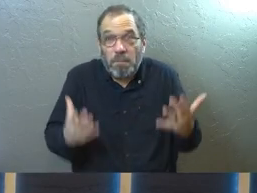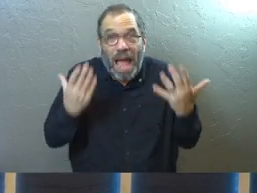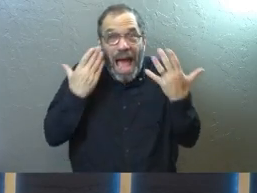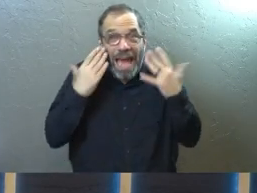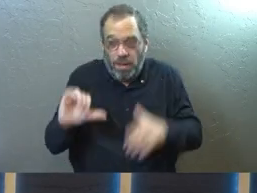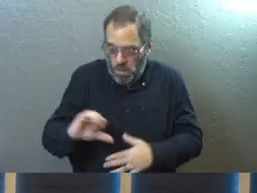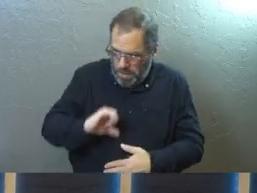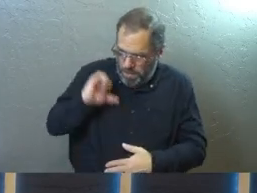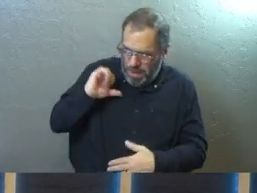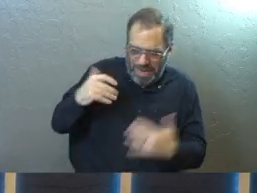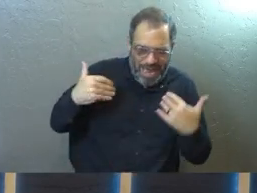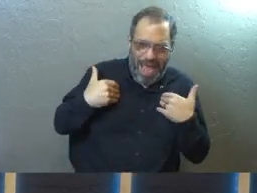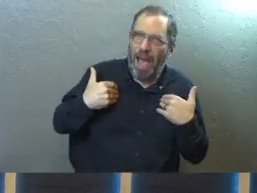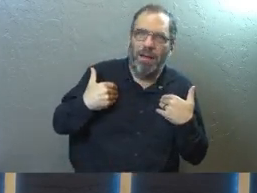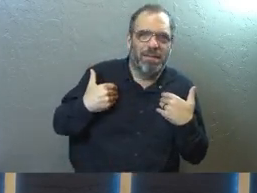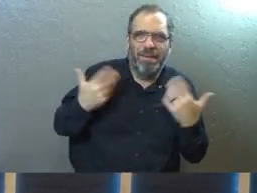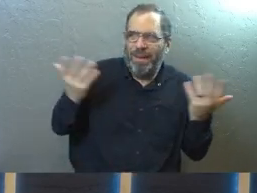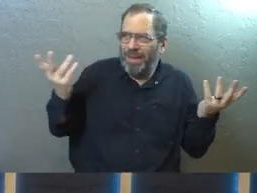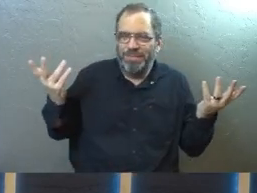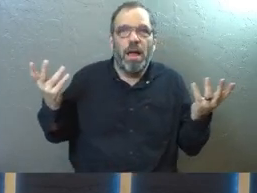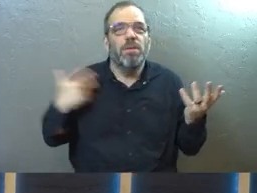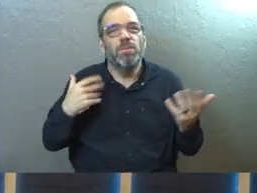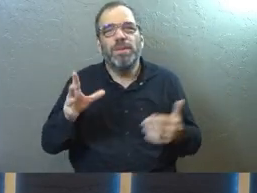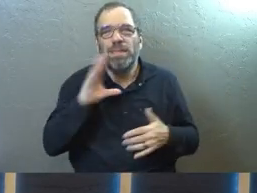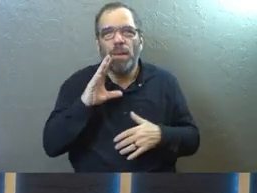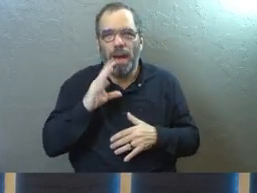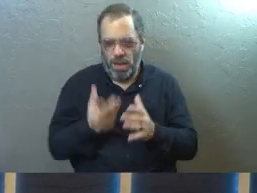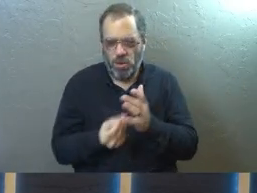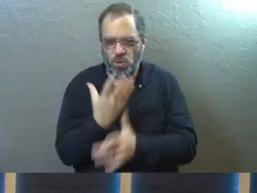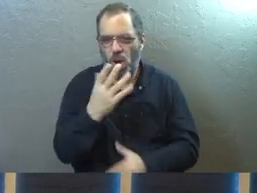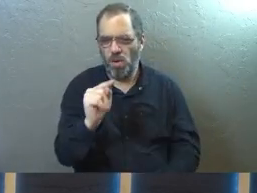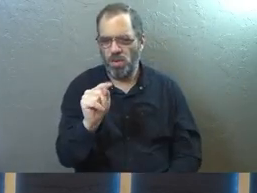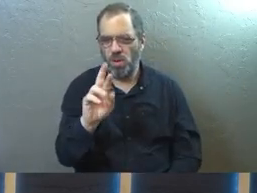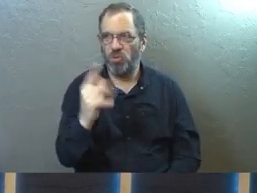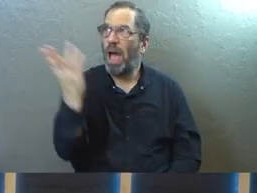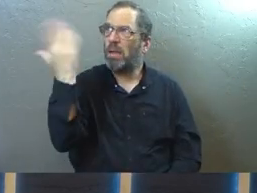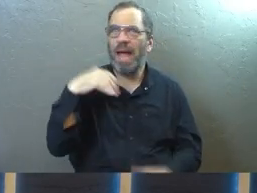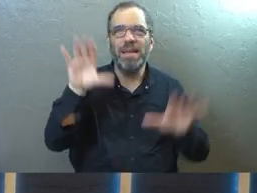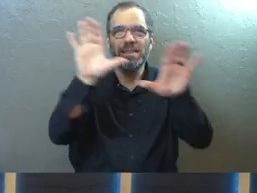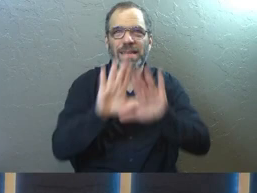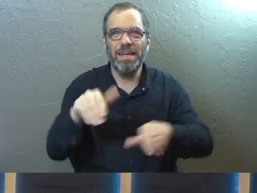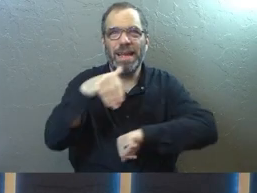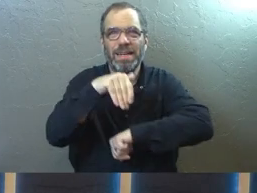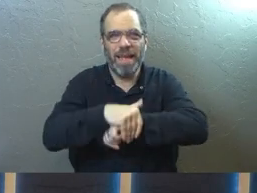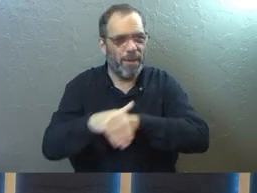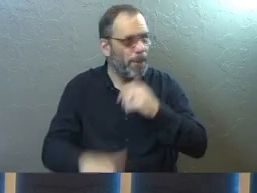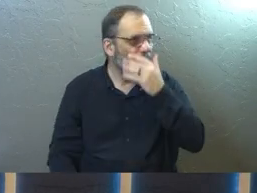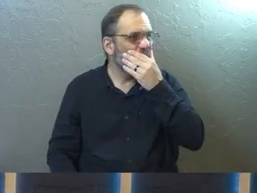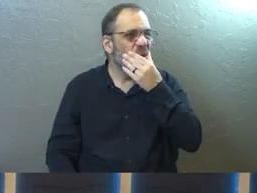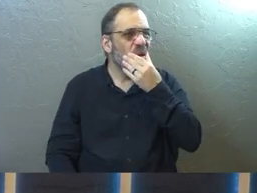know I had pride. We talked about this at Growth Track class this last Sunday night.